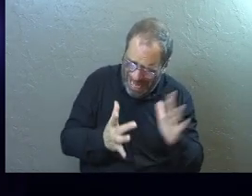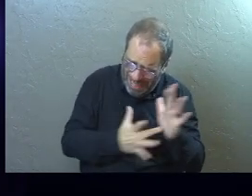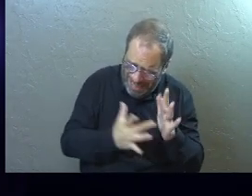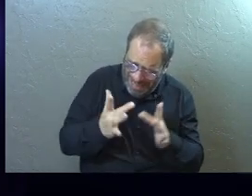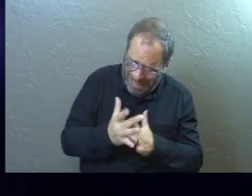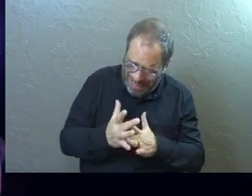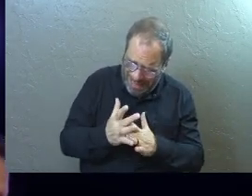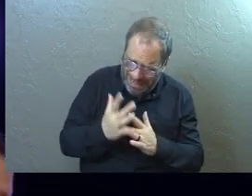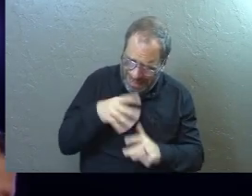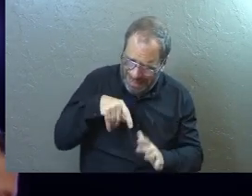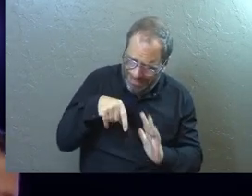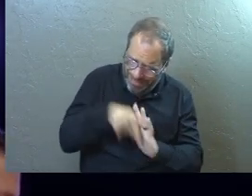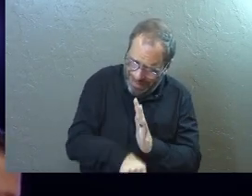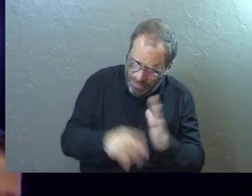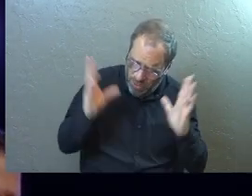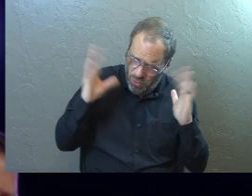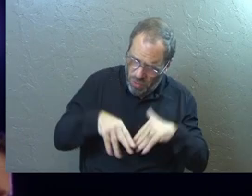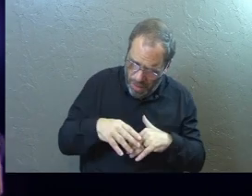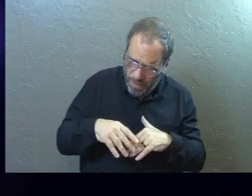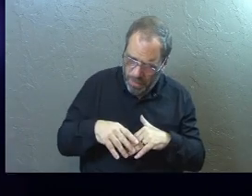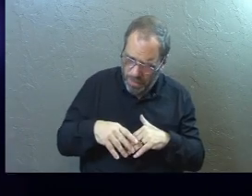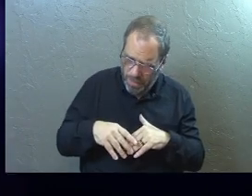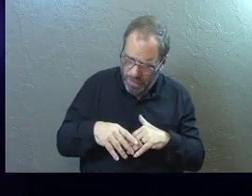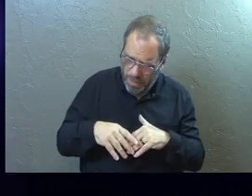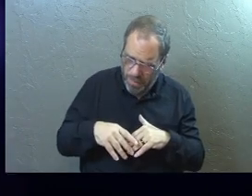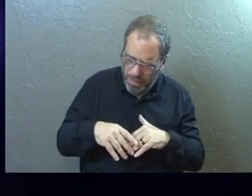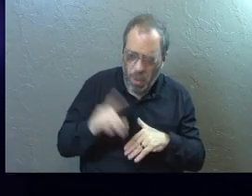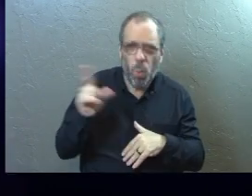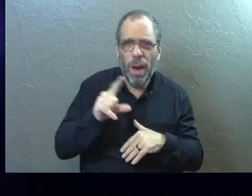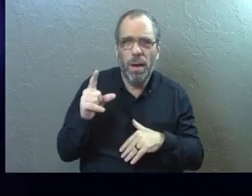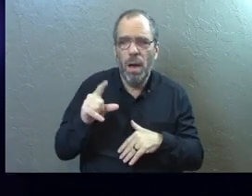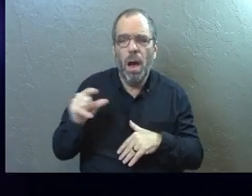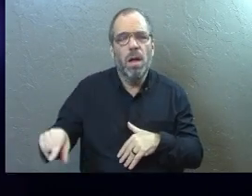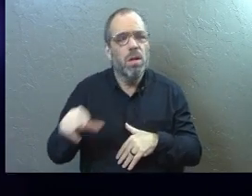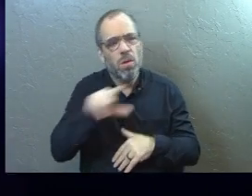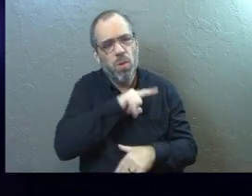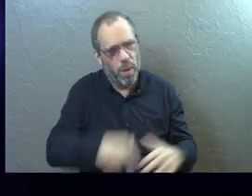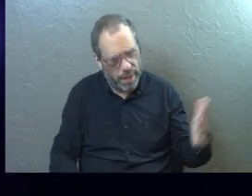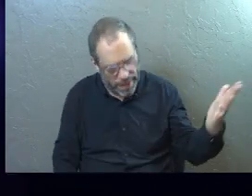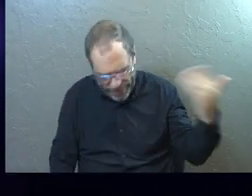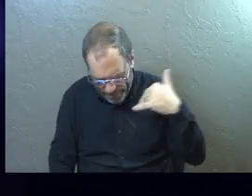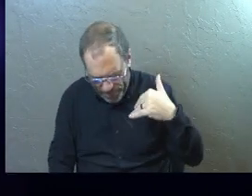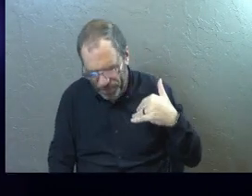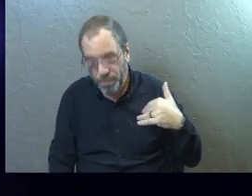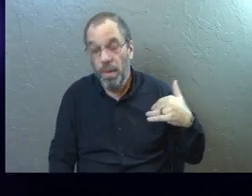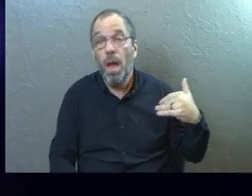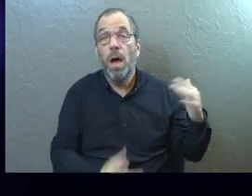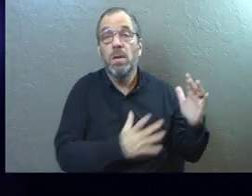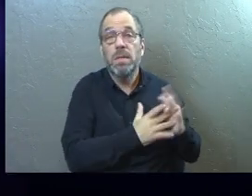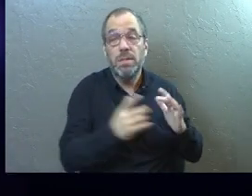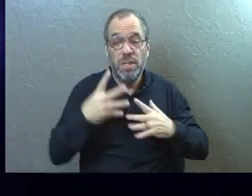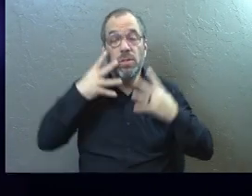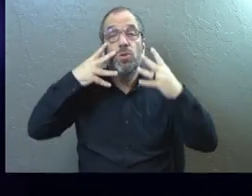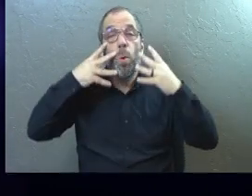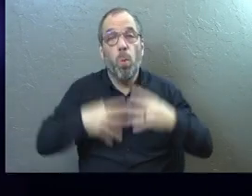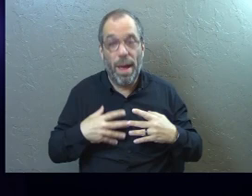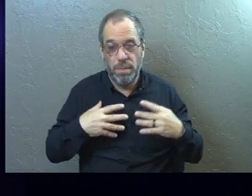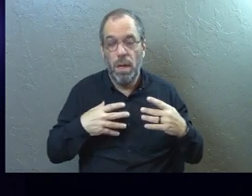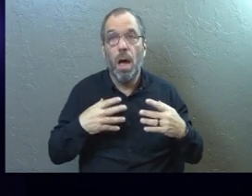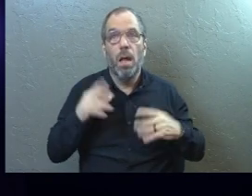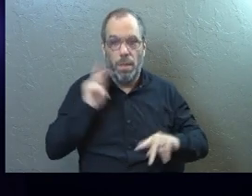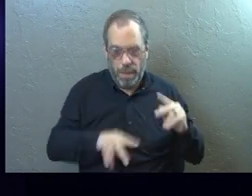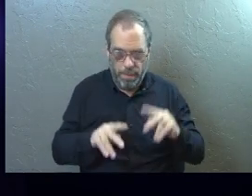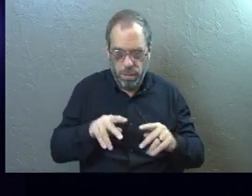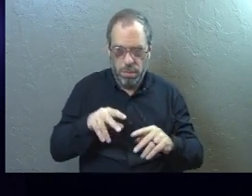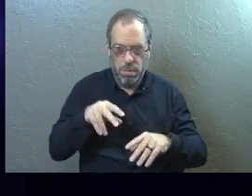was deeply troubled. Where have you put him? He asked. They told him, Lord, come and see. And then Jesus wept and the